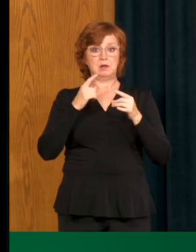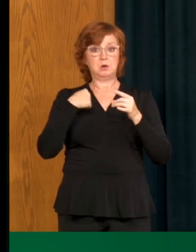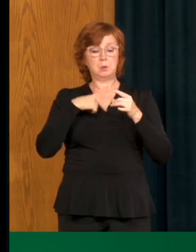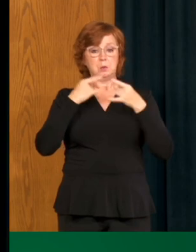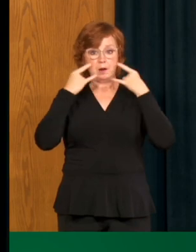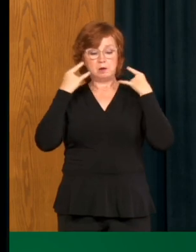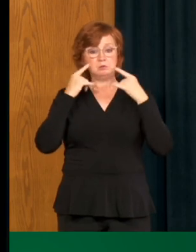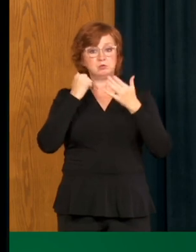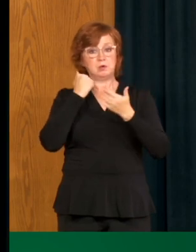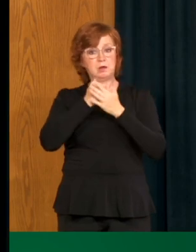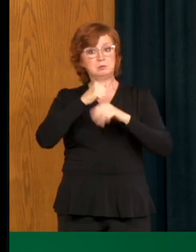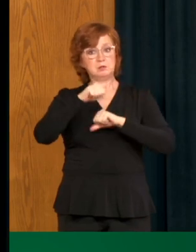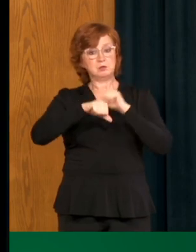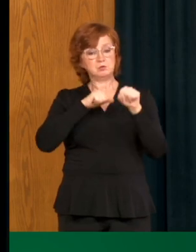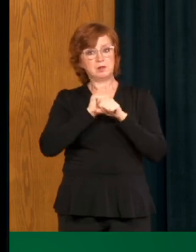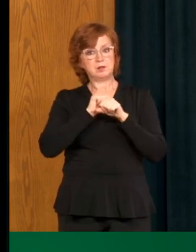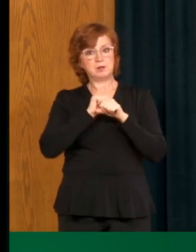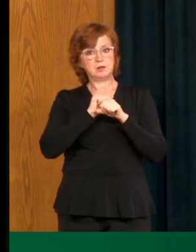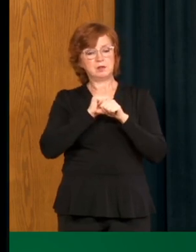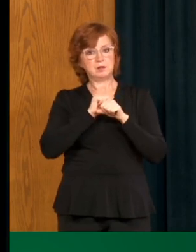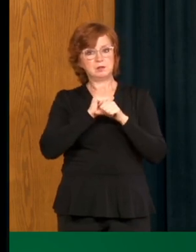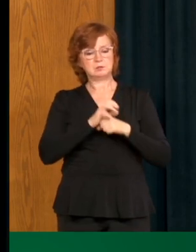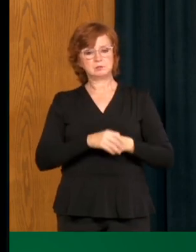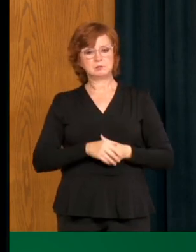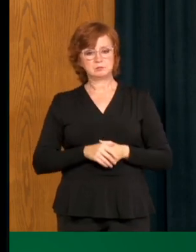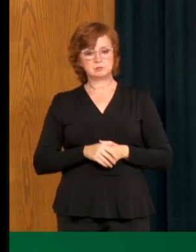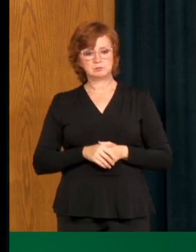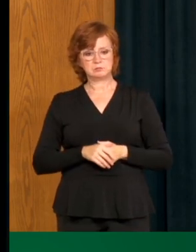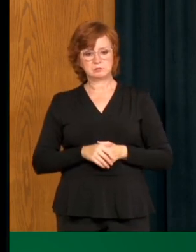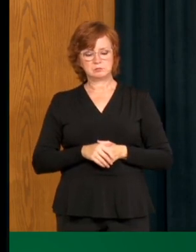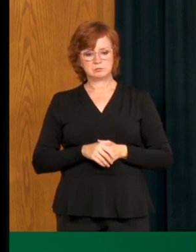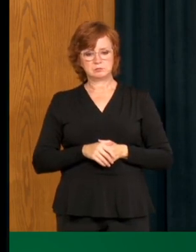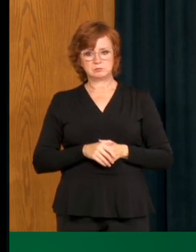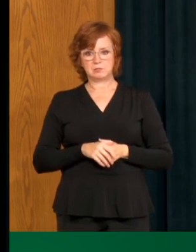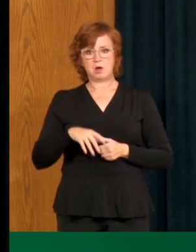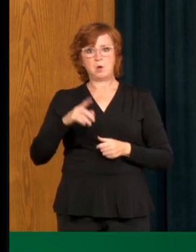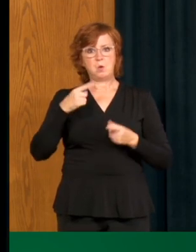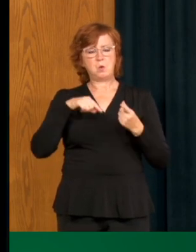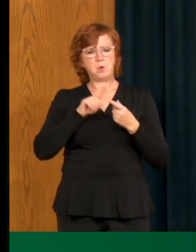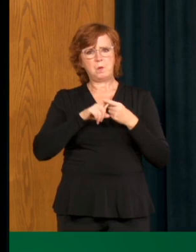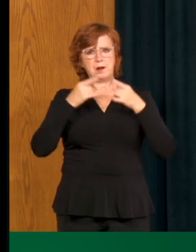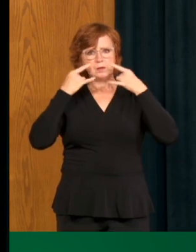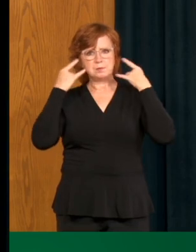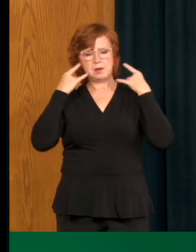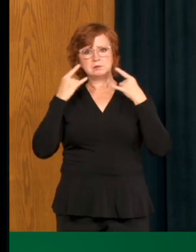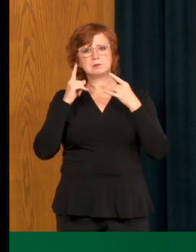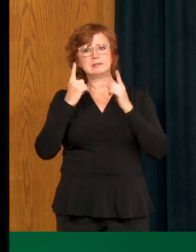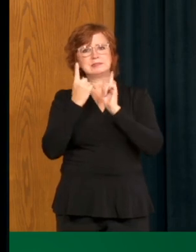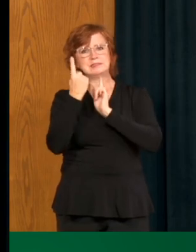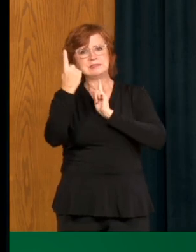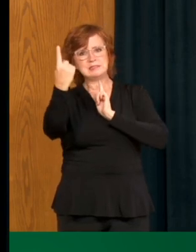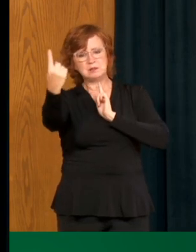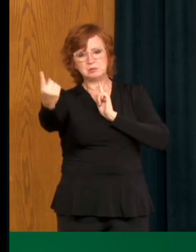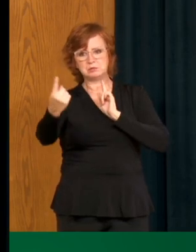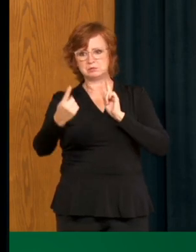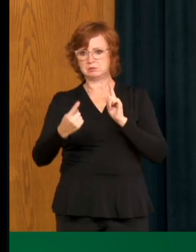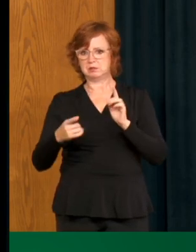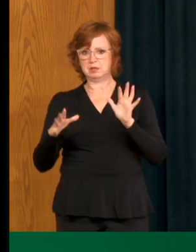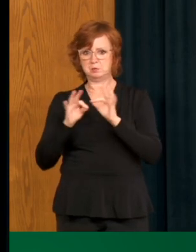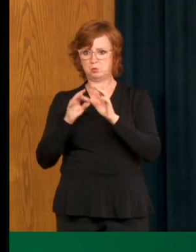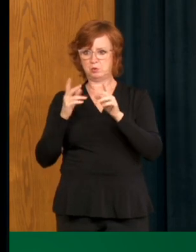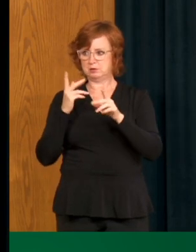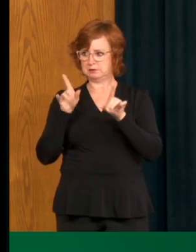uh, are to wear a mask and any time that you are not able to create that physical distance, like we try to at these, uh, at these press